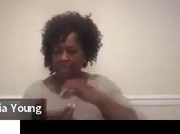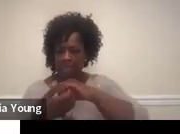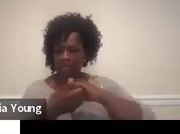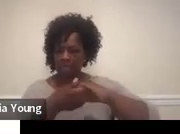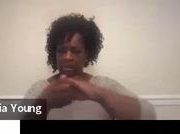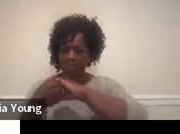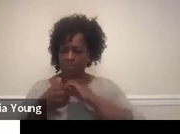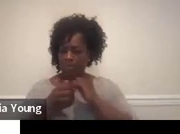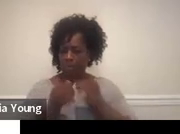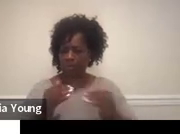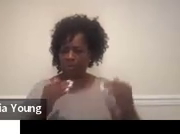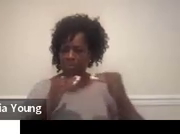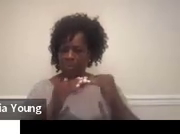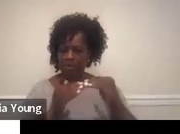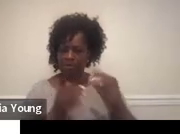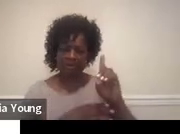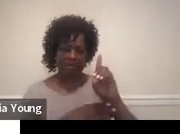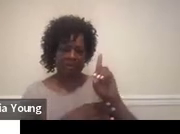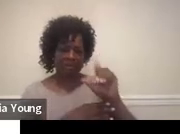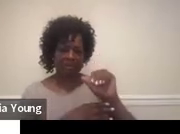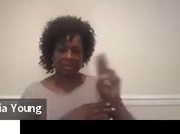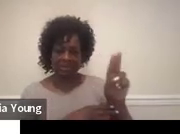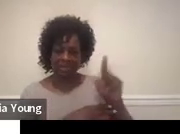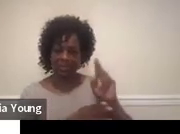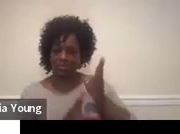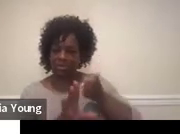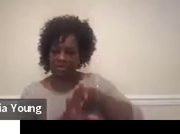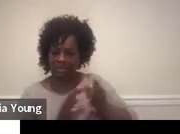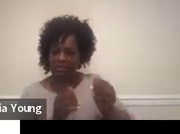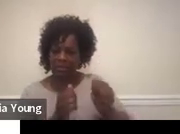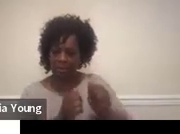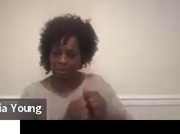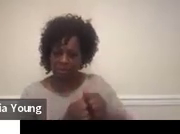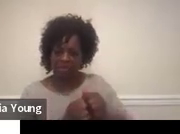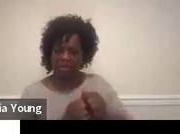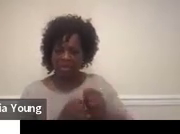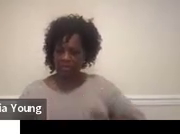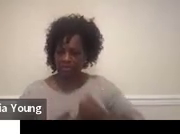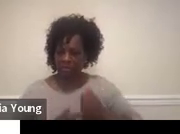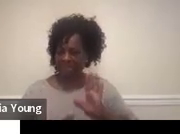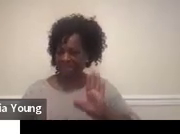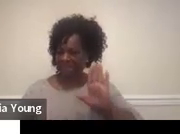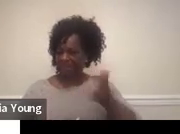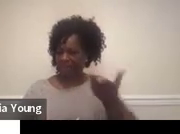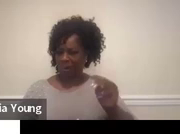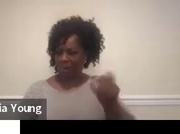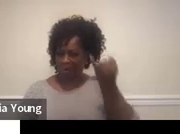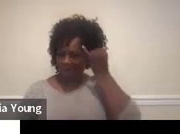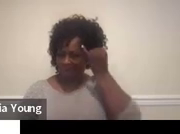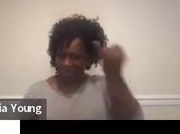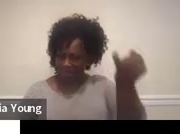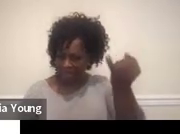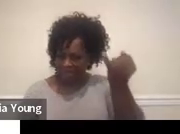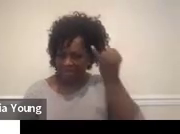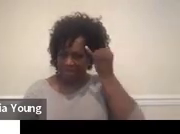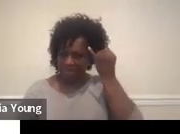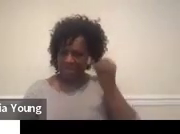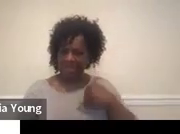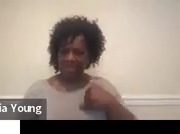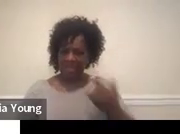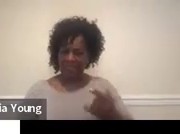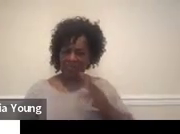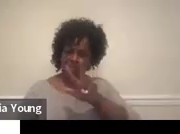peers, building on others' ideas and clearly expressing his own ideas in three out of five opportunities